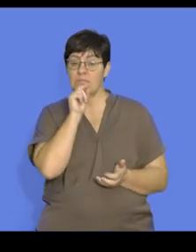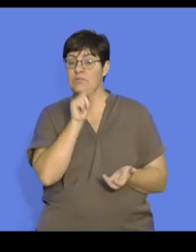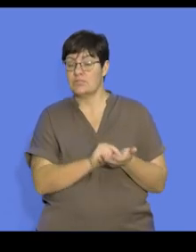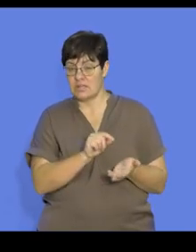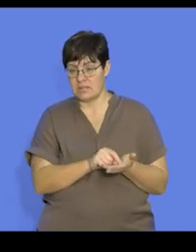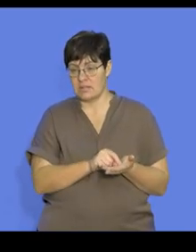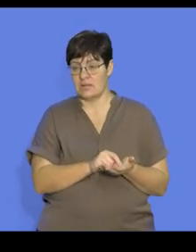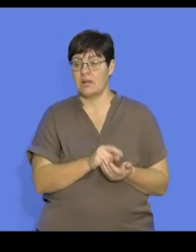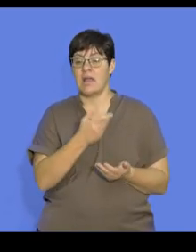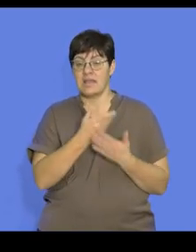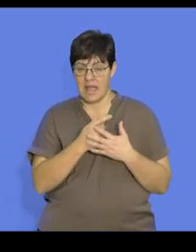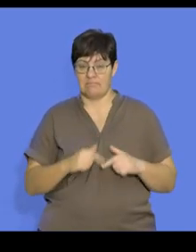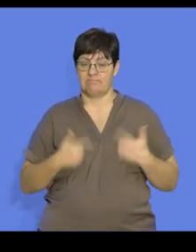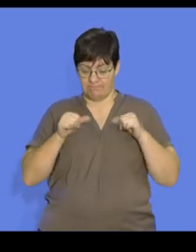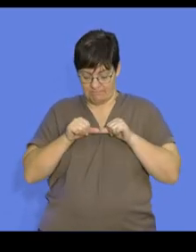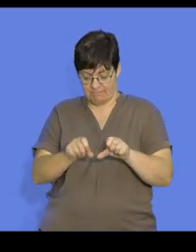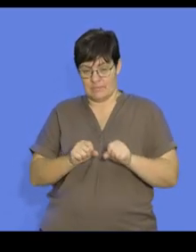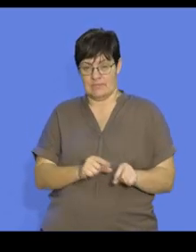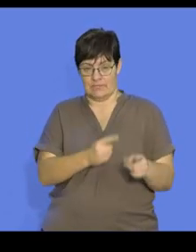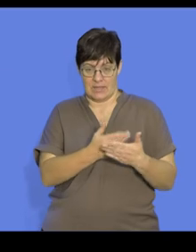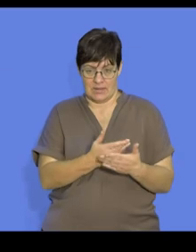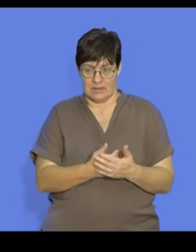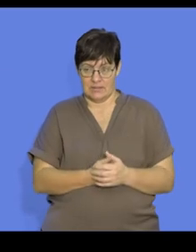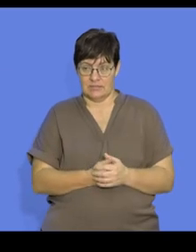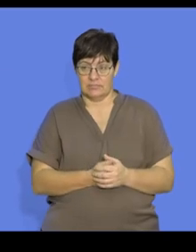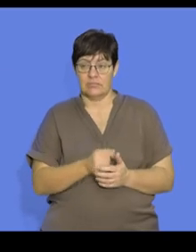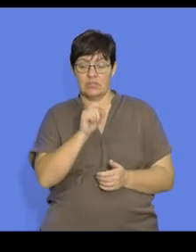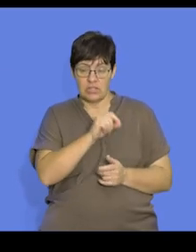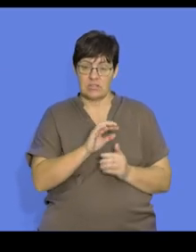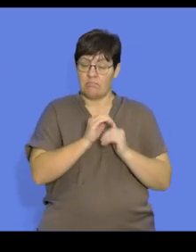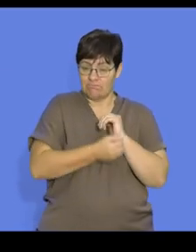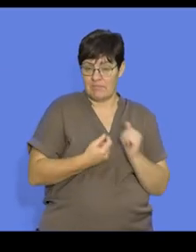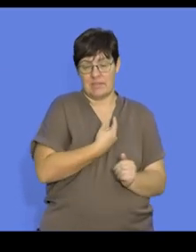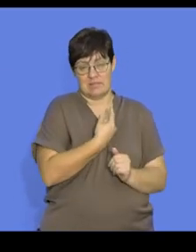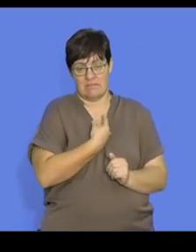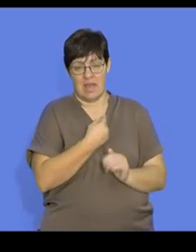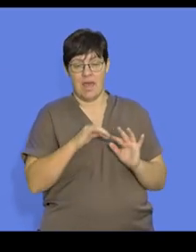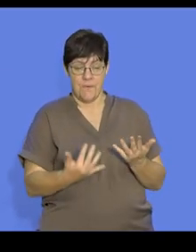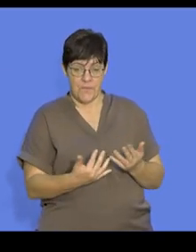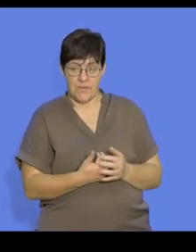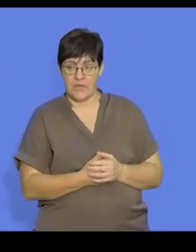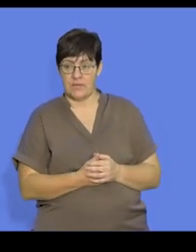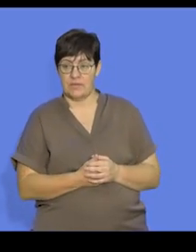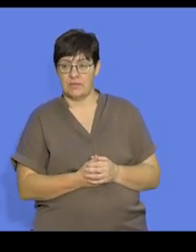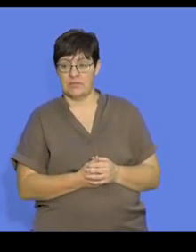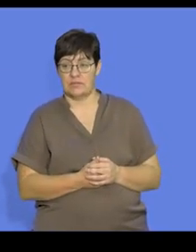chicks can attempt to survive by themselves. The chicks attempt to protect themselves by either